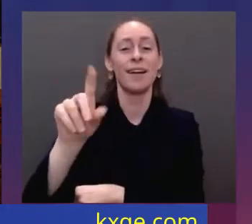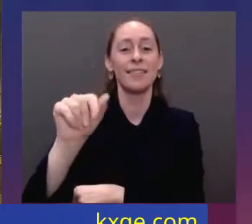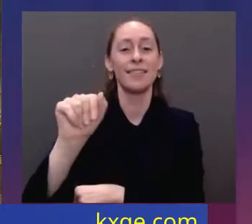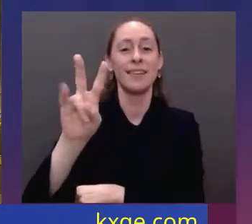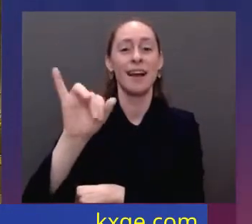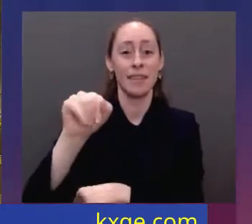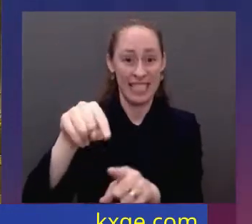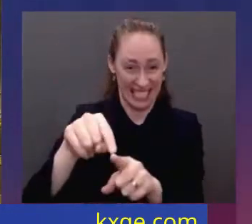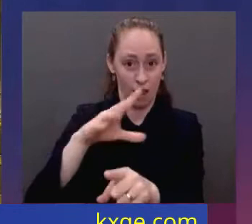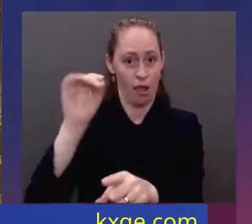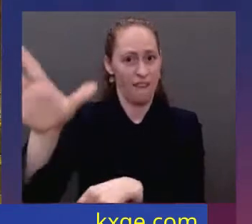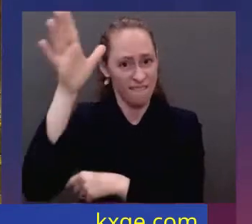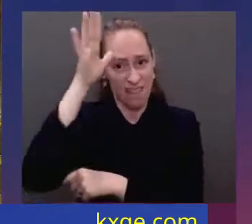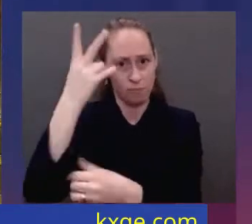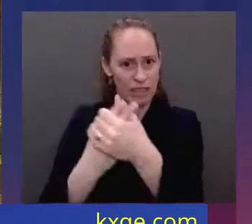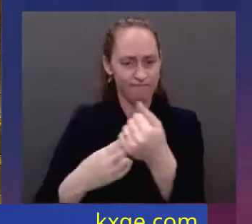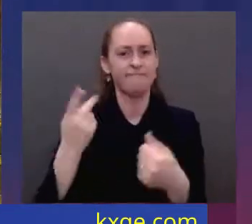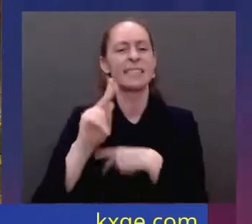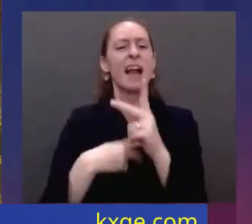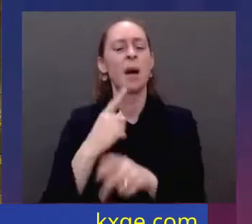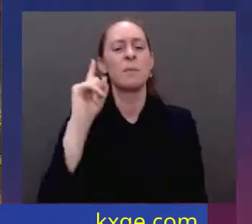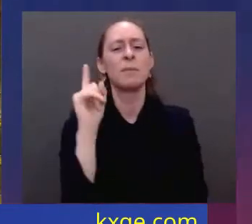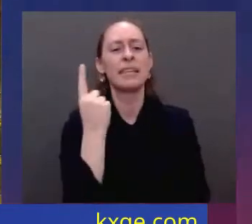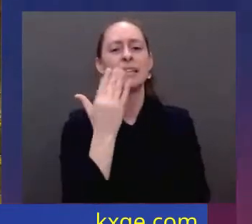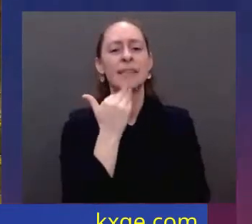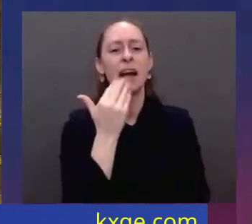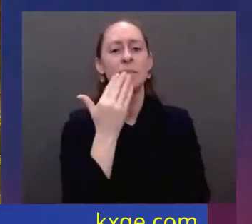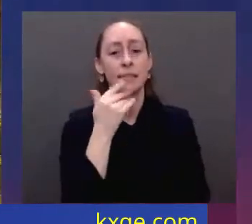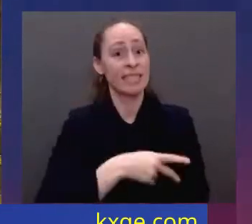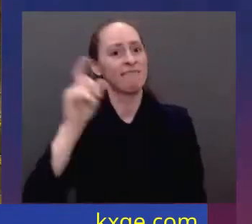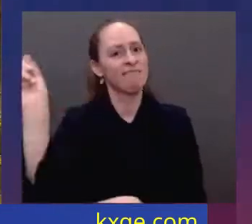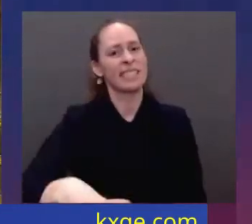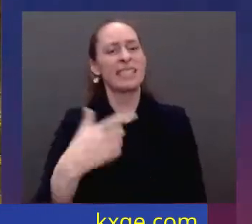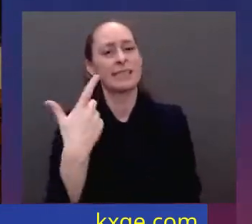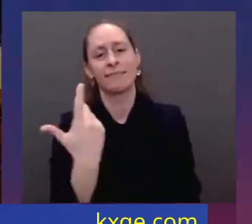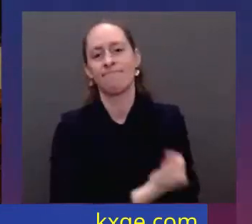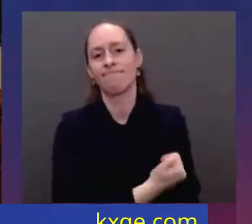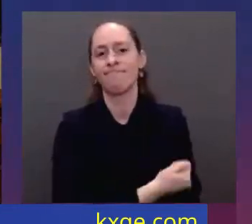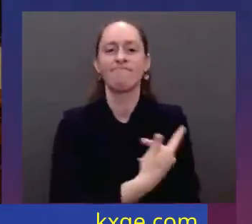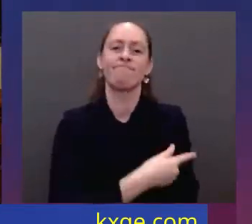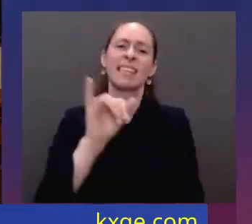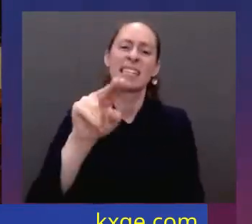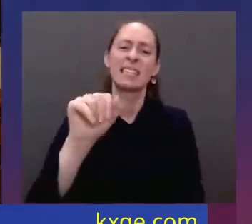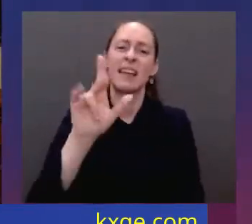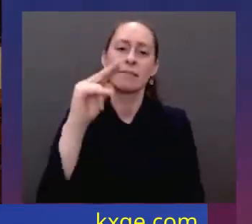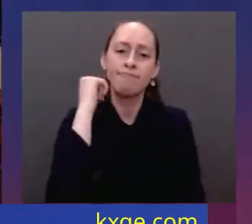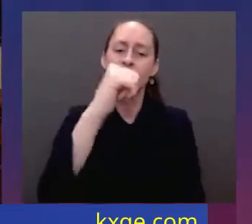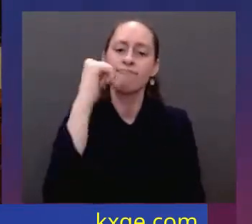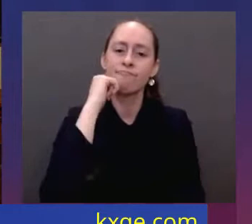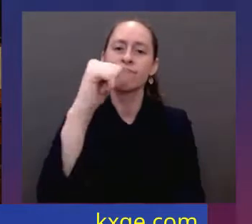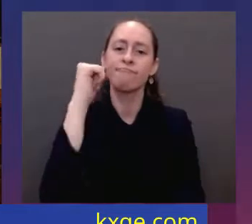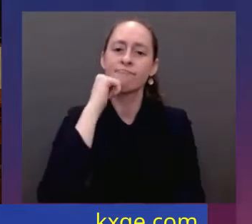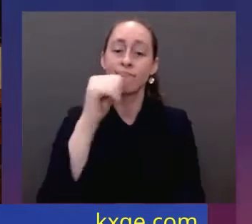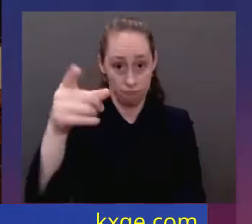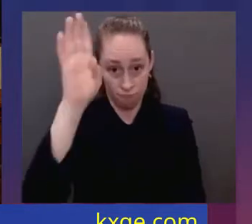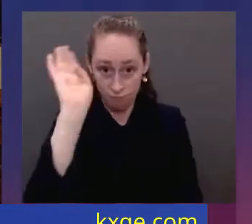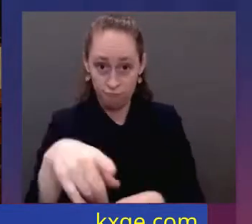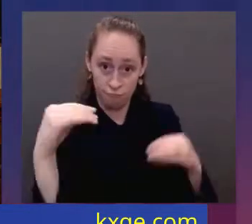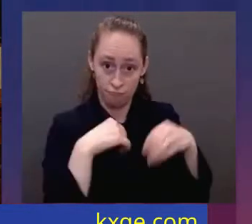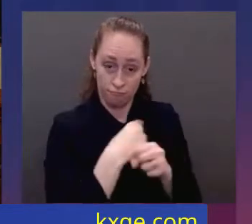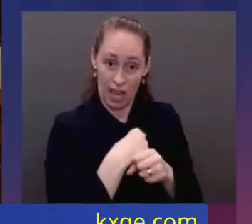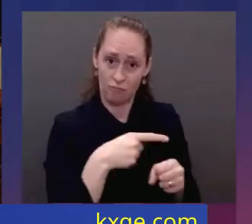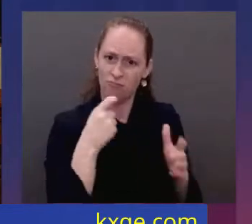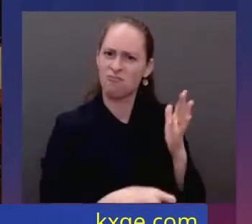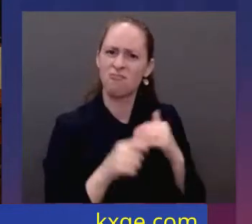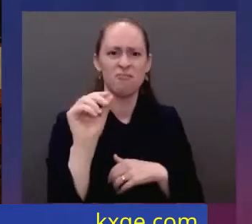which means they need insulin every single day. Insulin costs about $10 a vial to make. That's what it costs the pharmaceutical